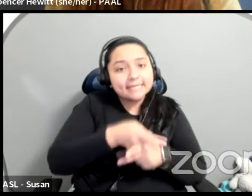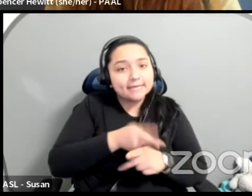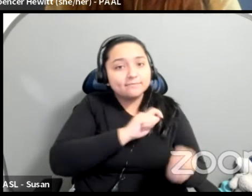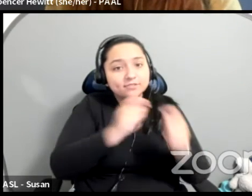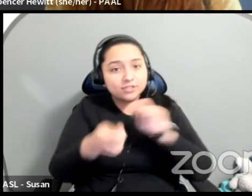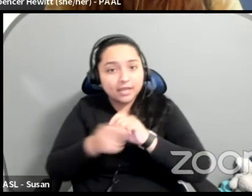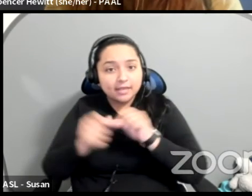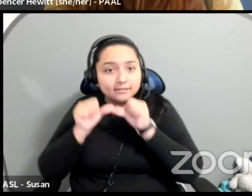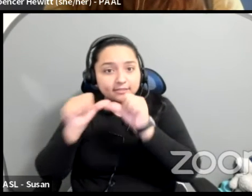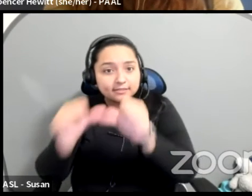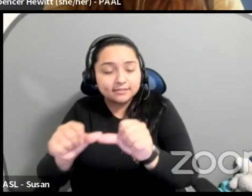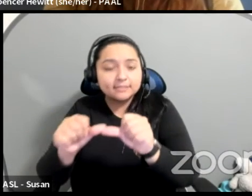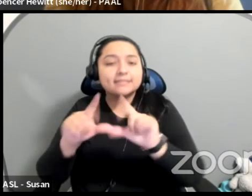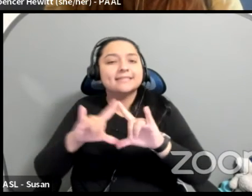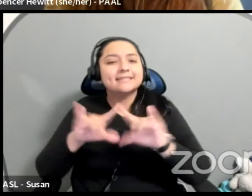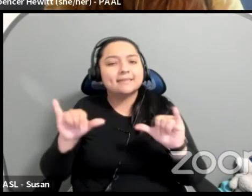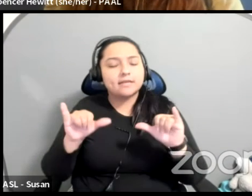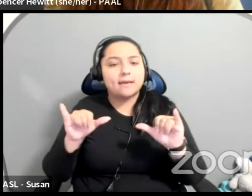the things we need to do?